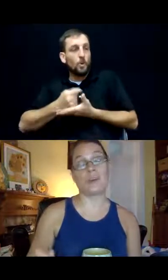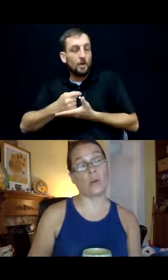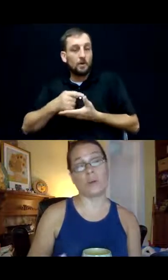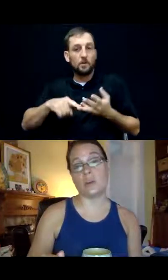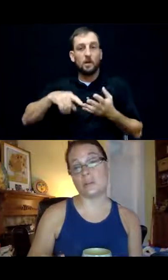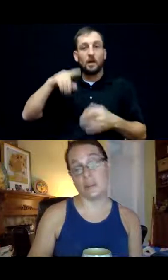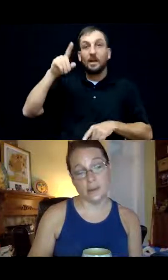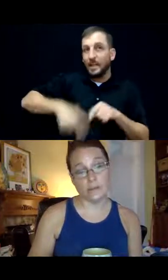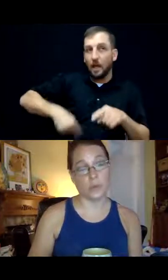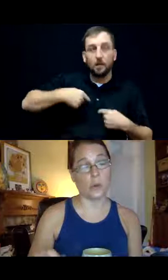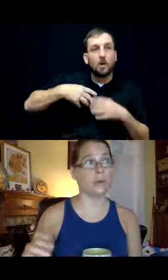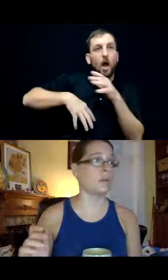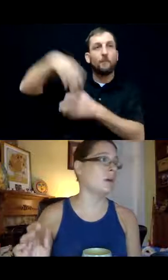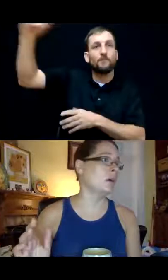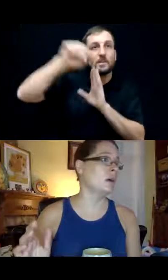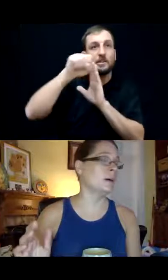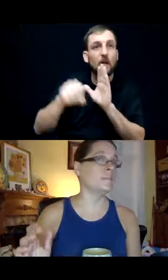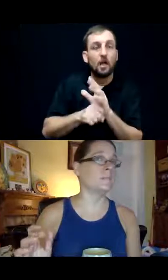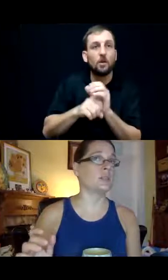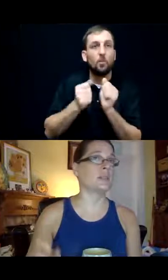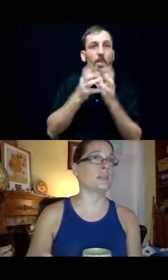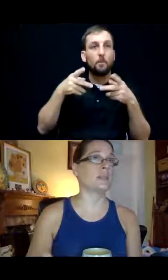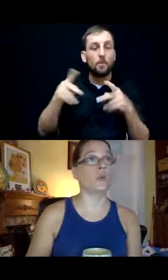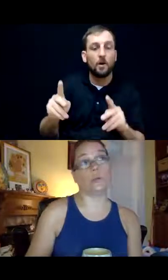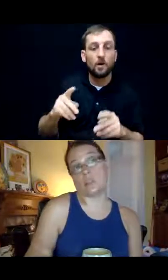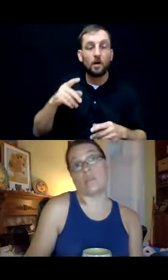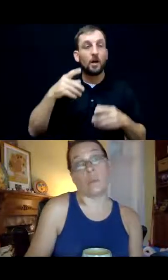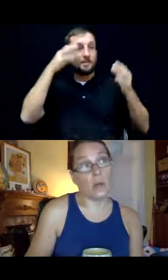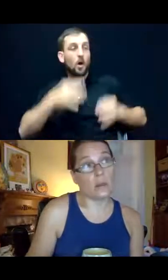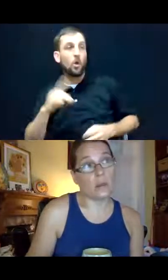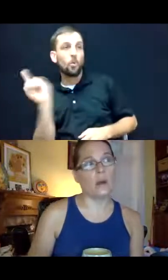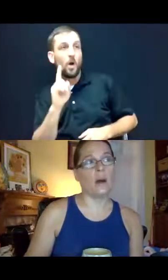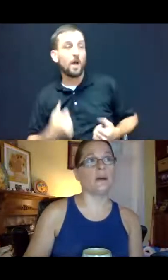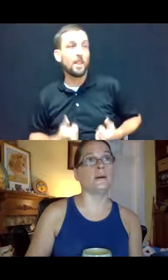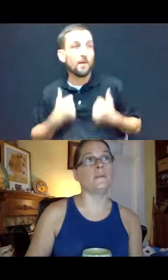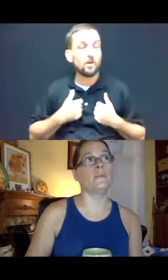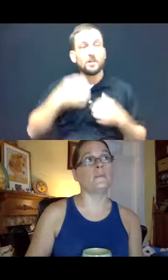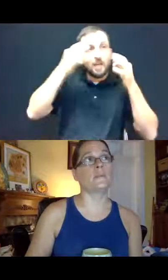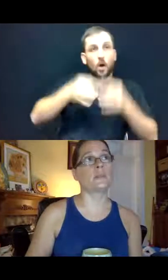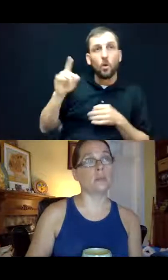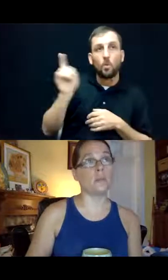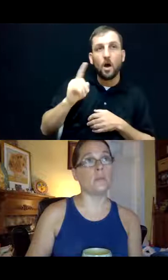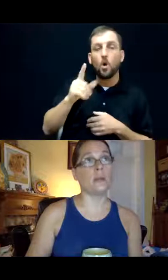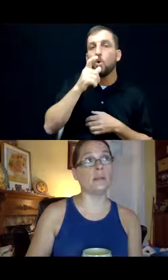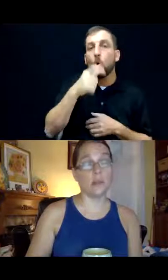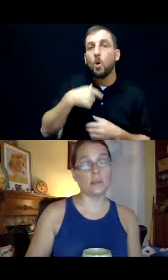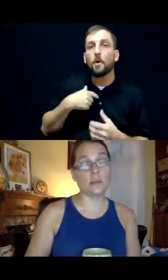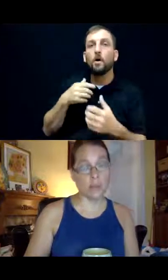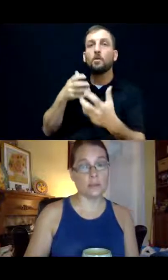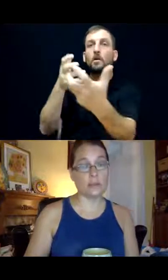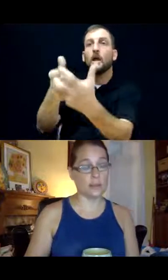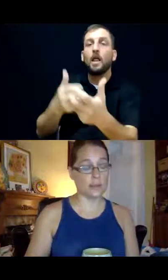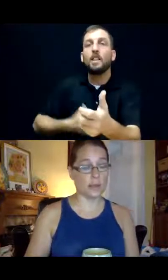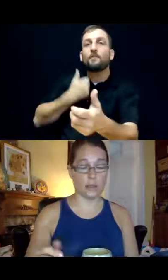decide where you get to live, the right, um, to decide who you get to live with. Um, some, and in, in some